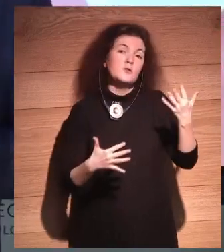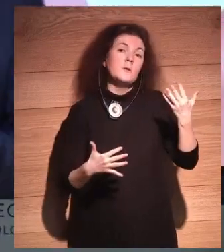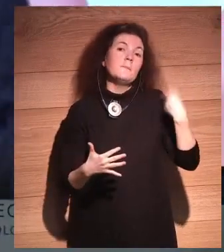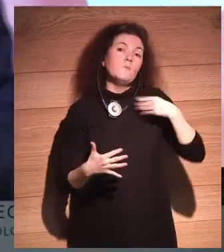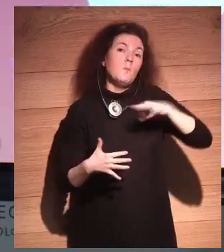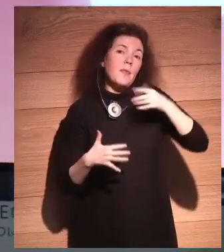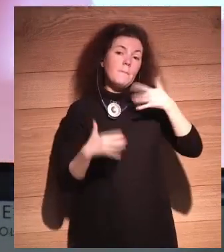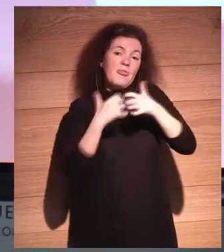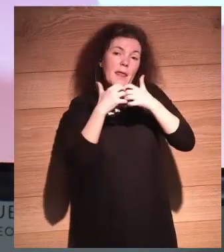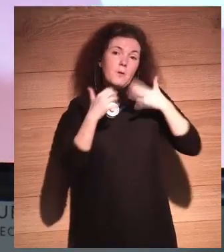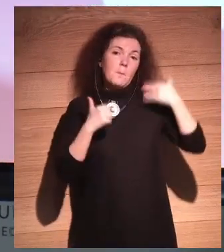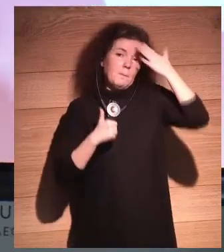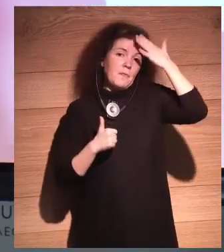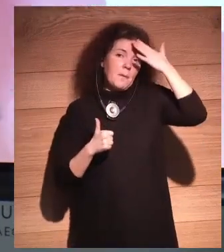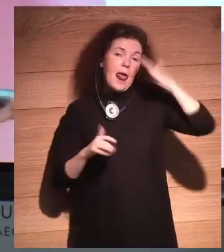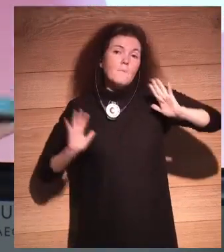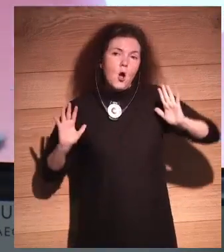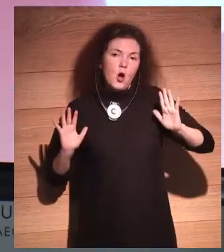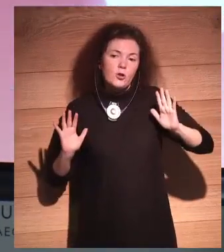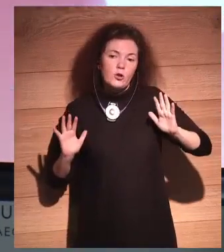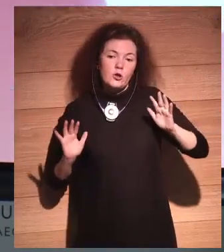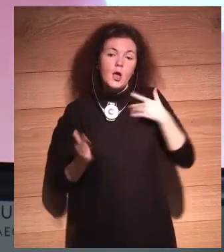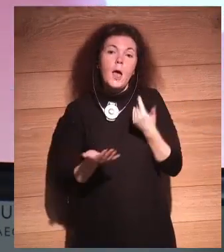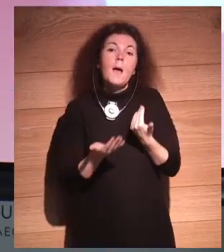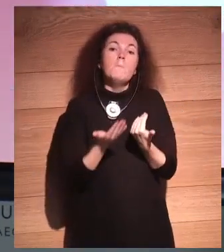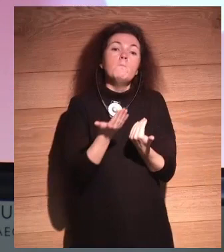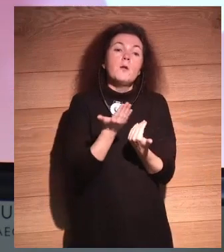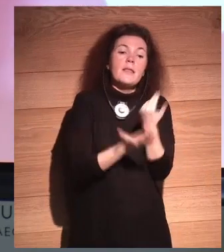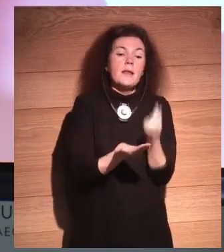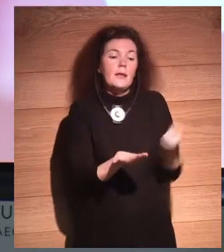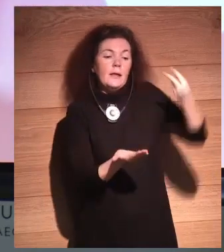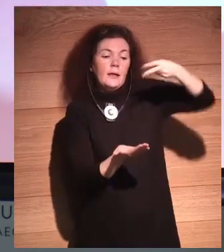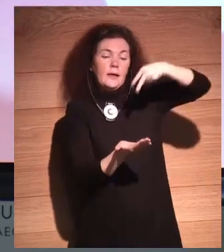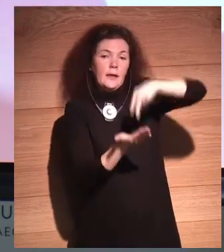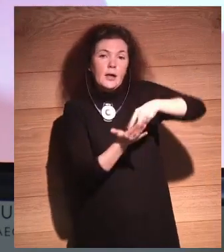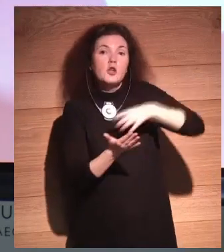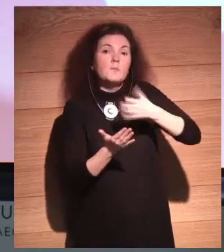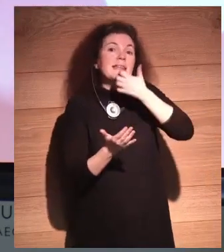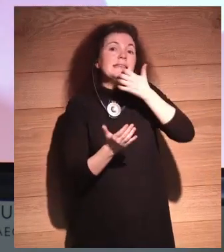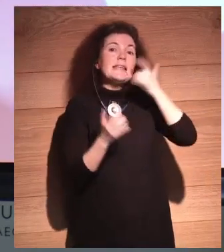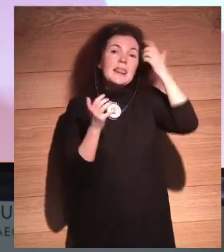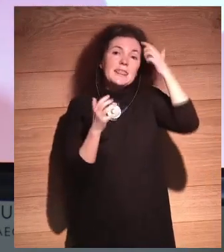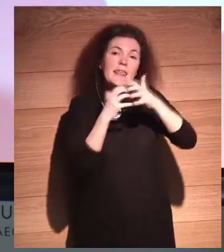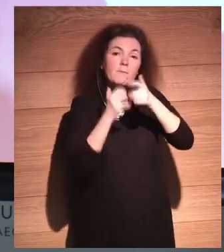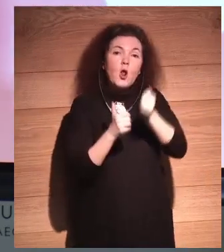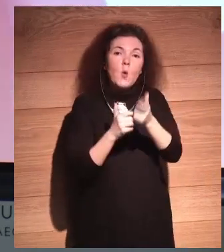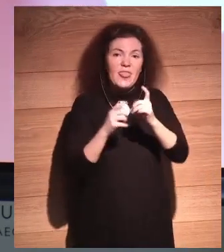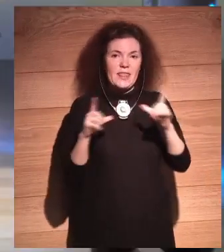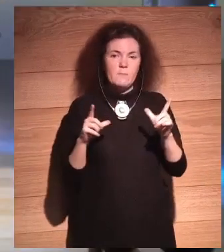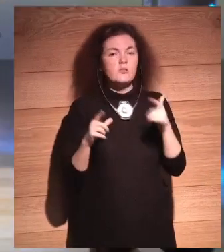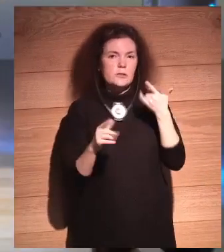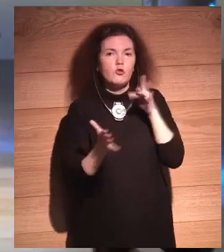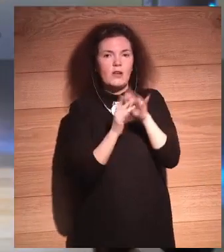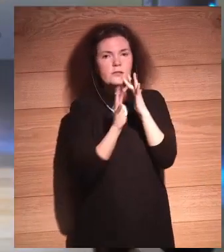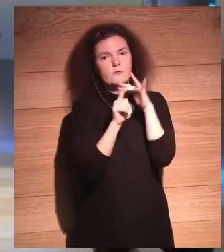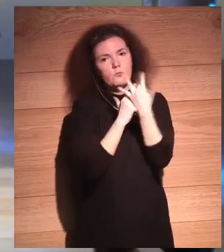And we cannot get up in the morning without connecting to the brain. That would be a very sad moment. Because, you know, when